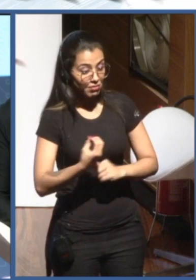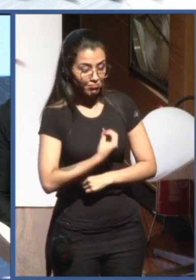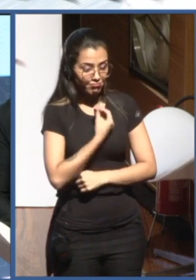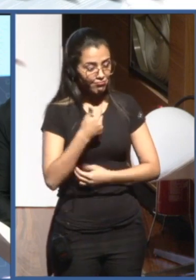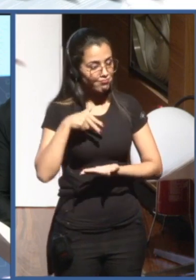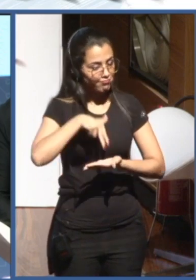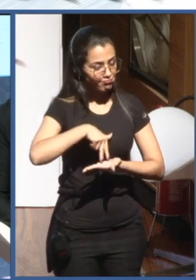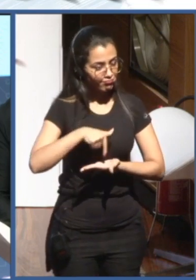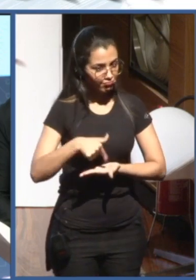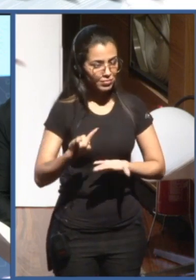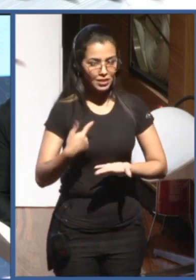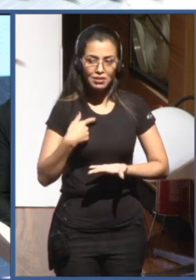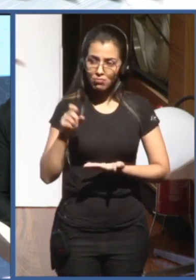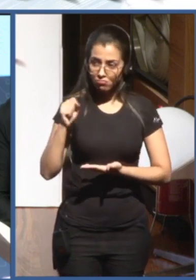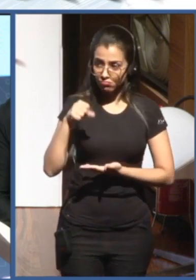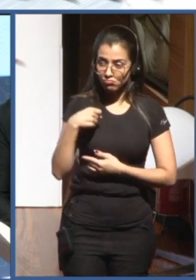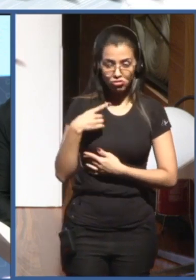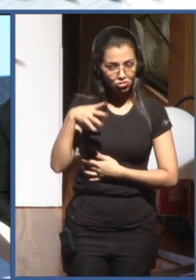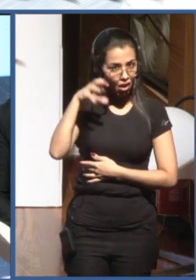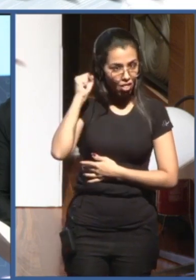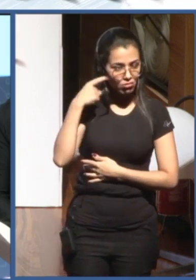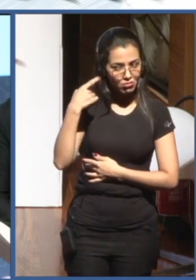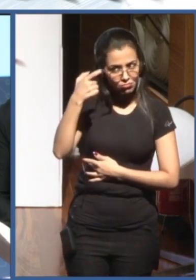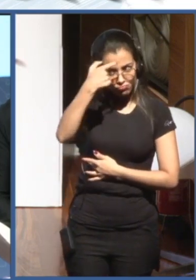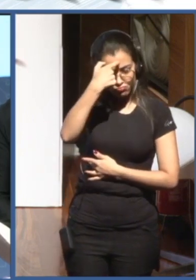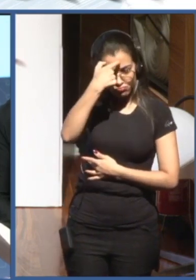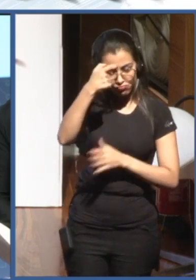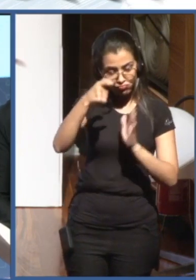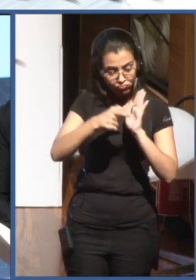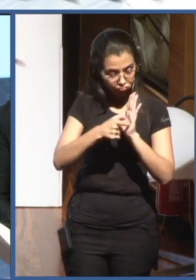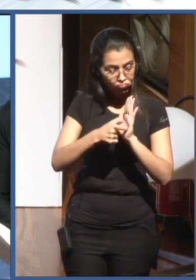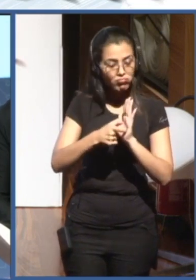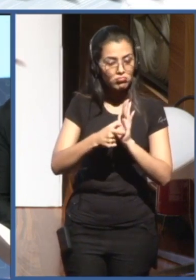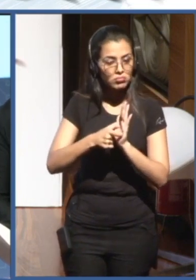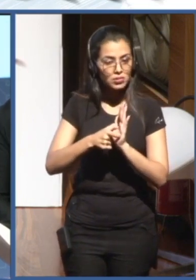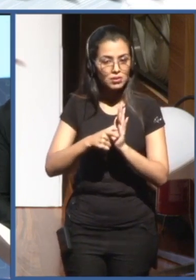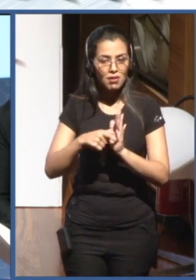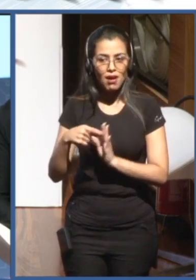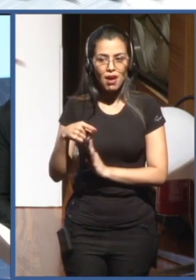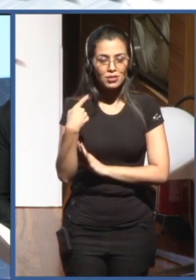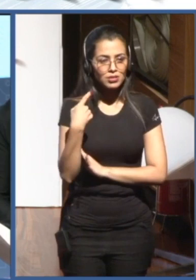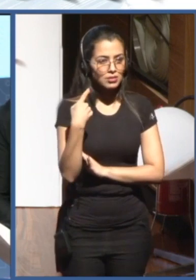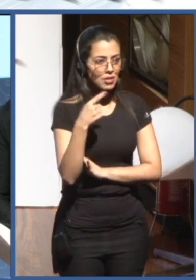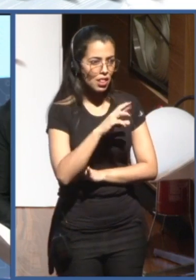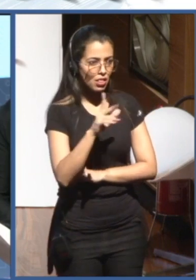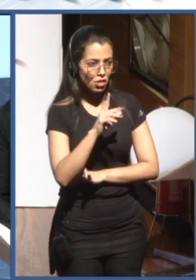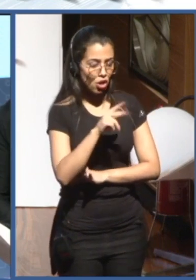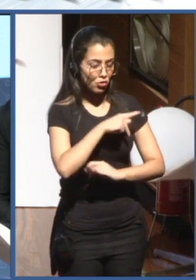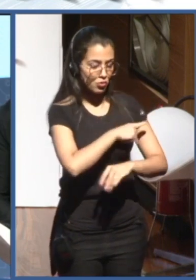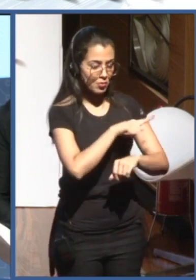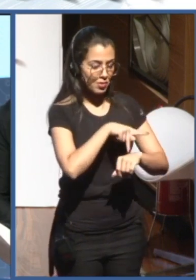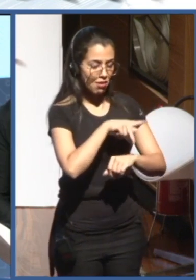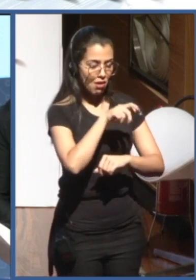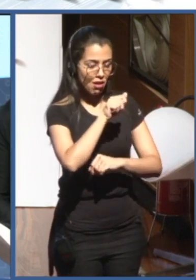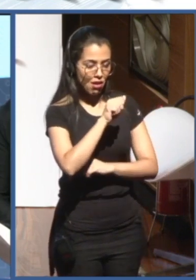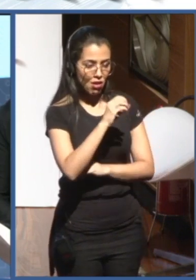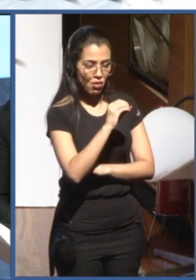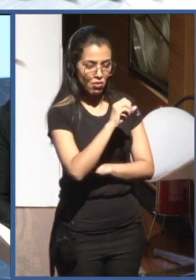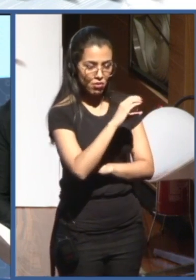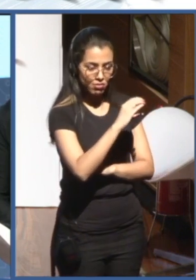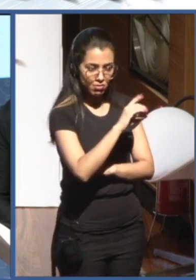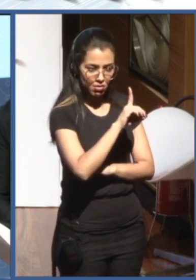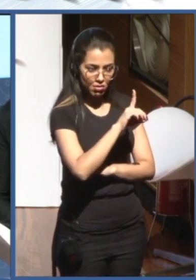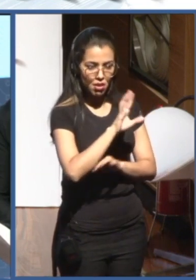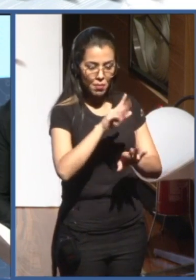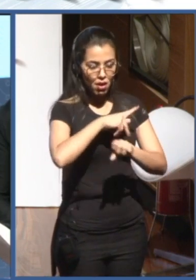principles in May of this year. Not only OECD countries, but also six other countries adhered at the same time. We now have an